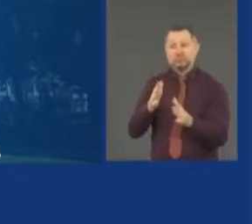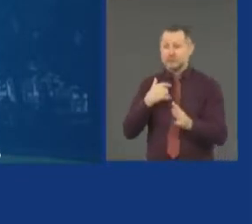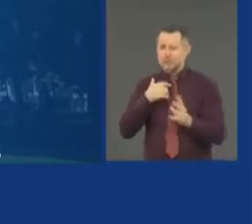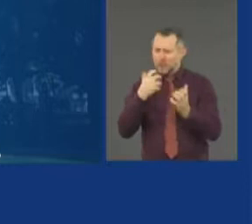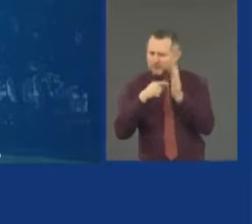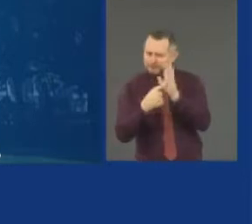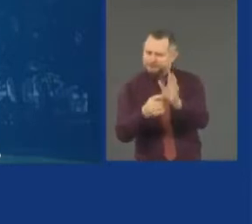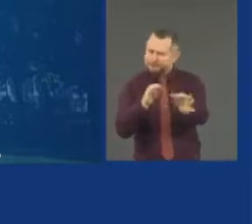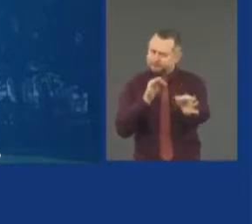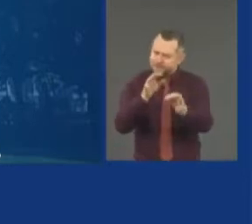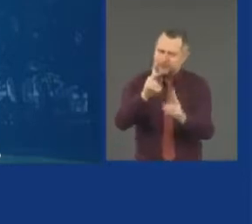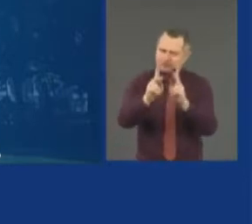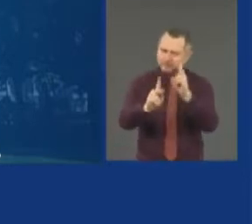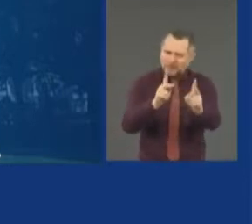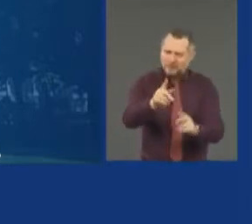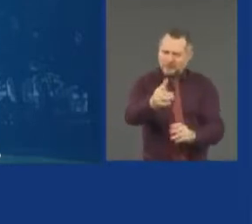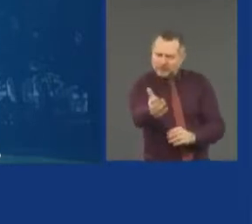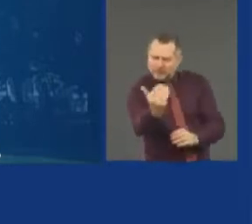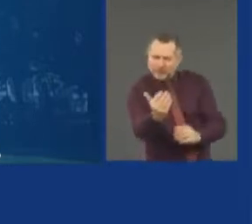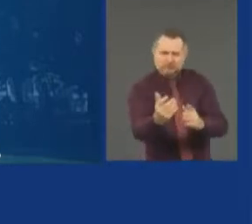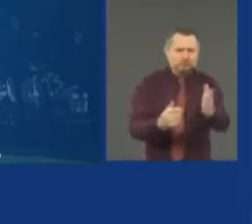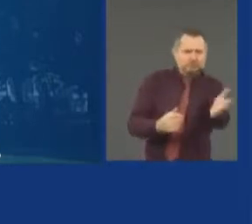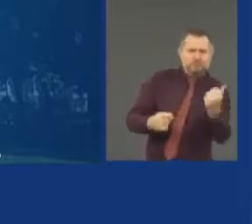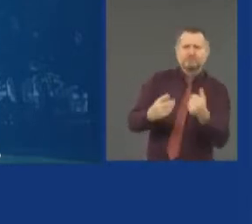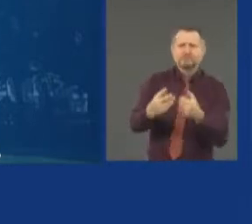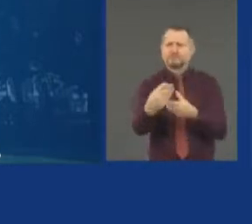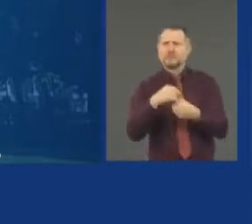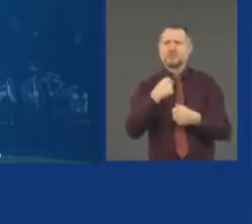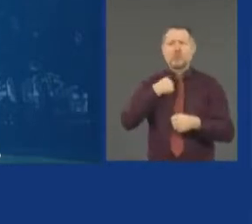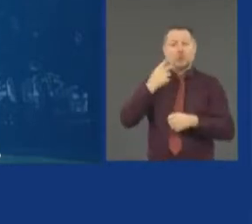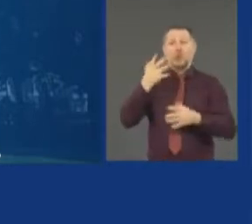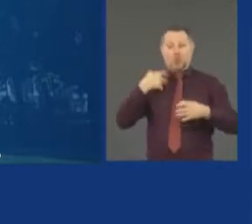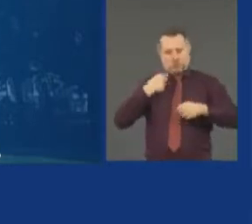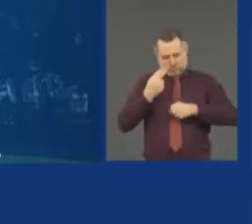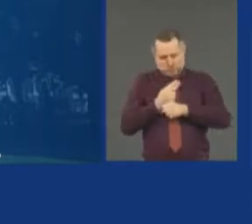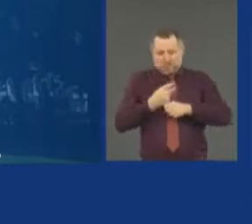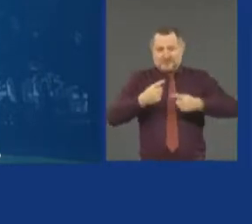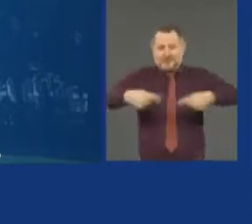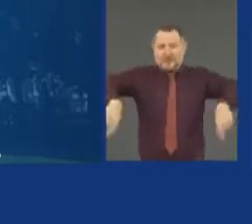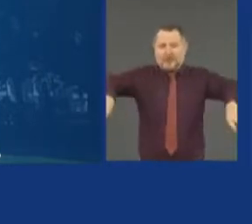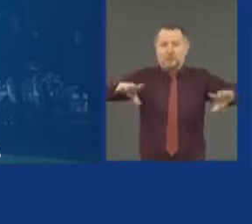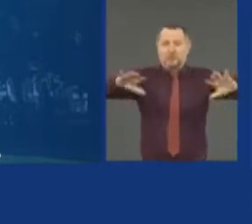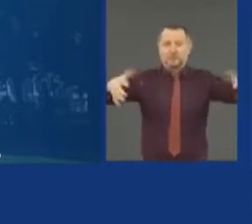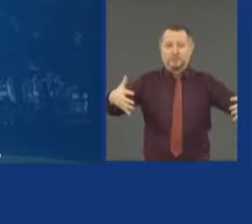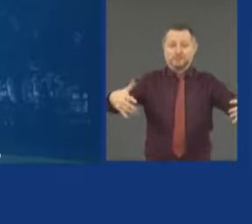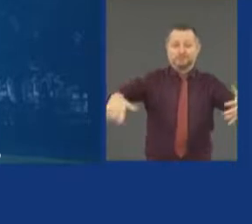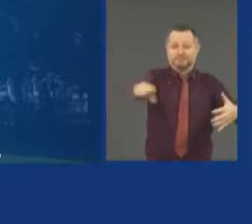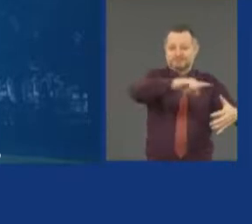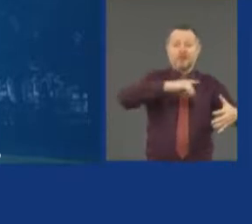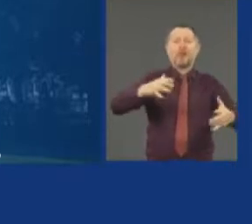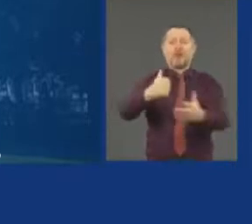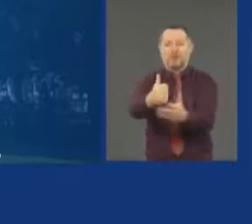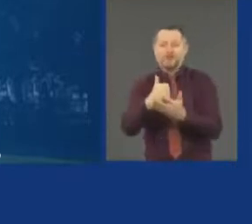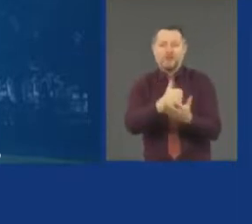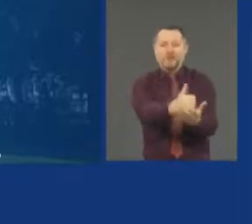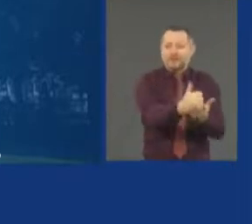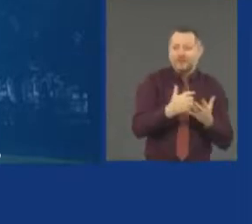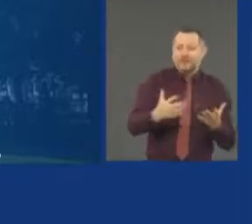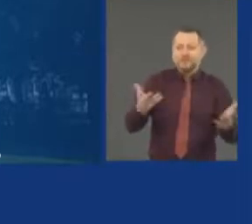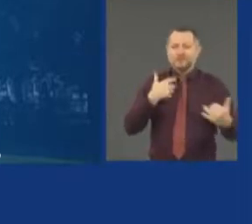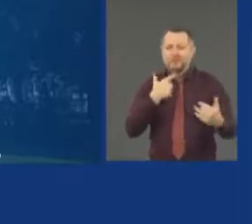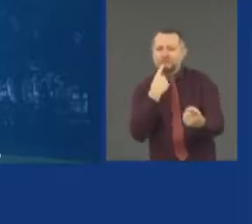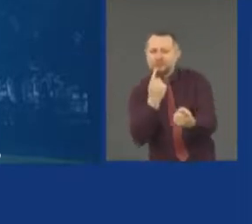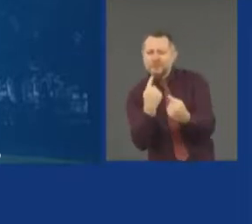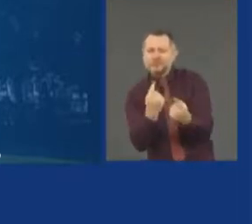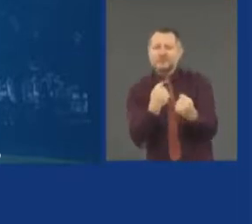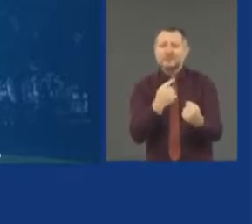them. They are the solution. So you inform the people. You give them the facts. You give it to them